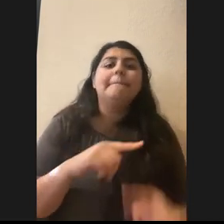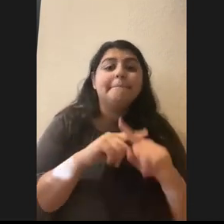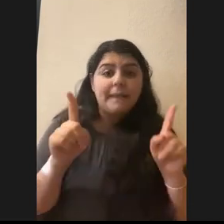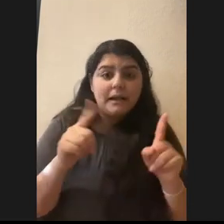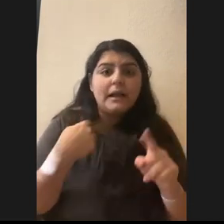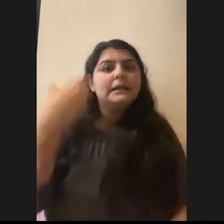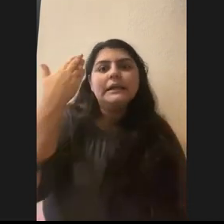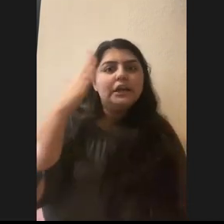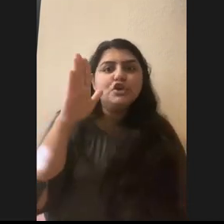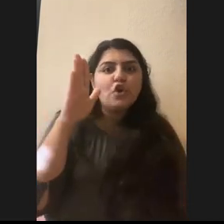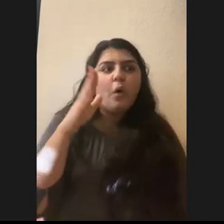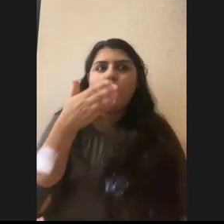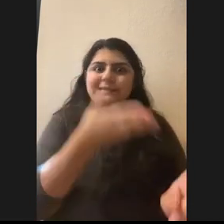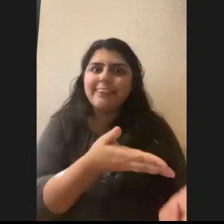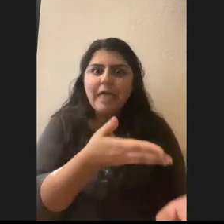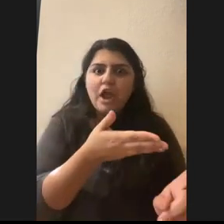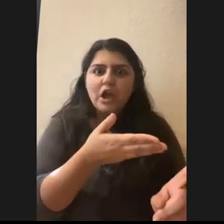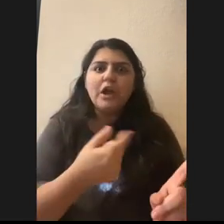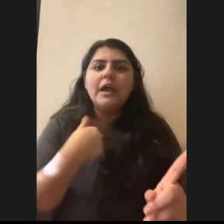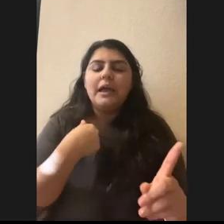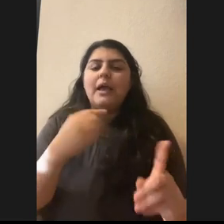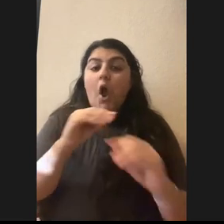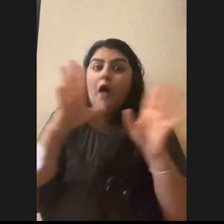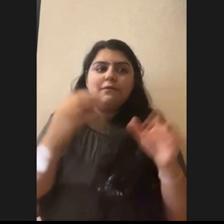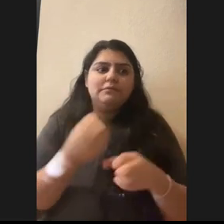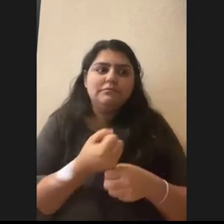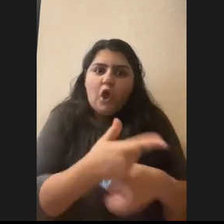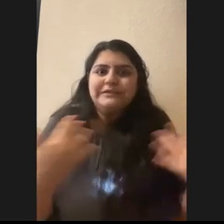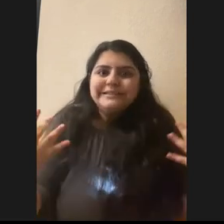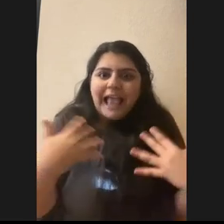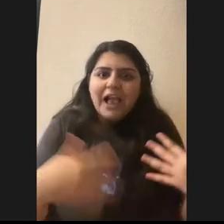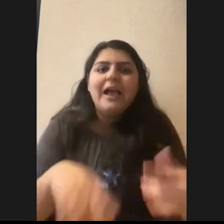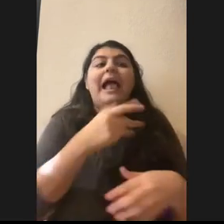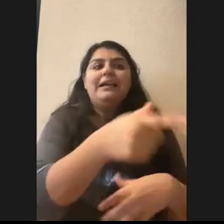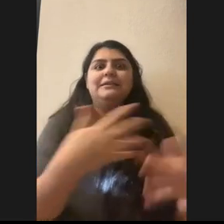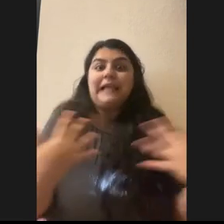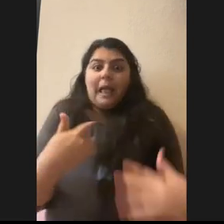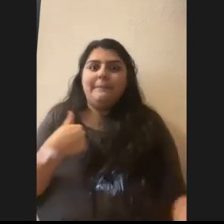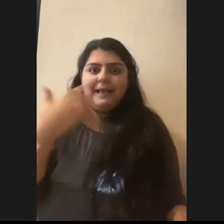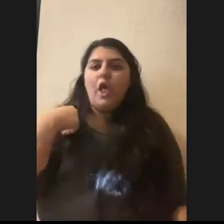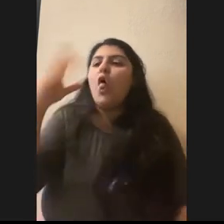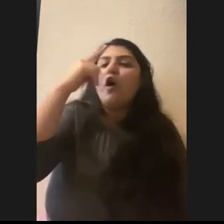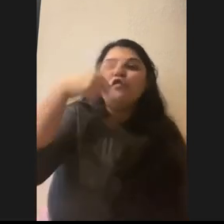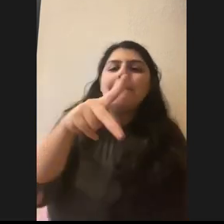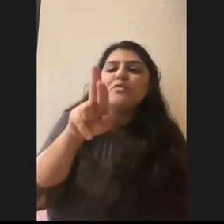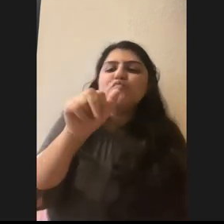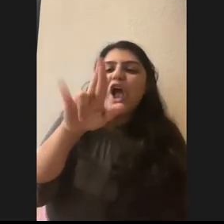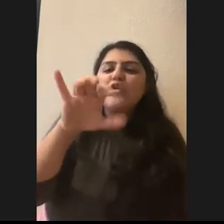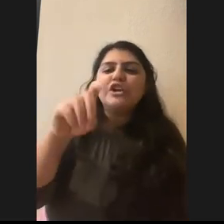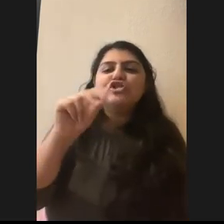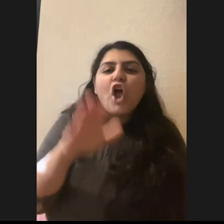didn't know it was there. It, I obviously scared it and it scared me. And I was just looking for prairie dogs and they live in burrows too.